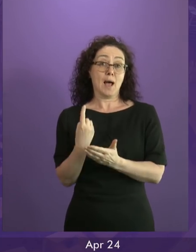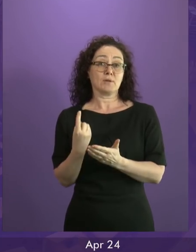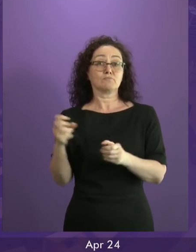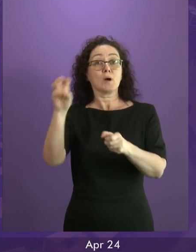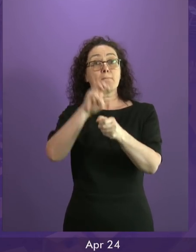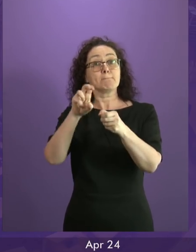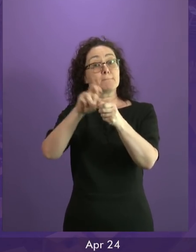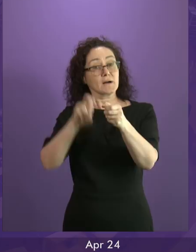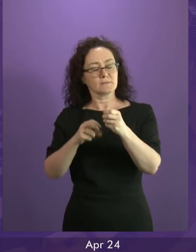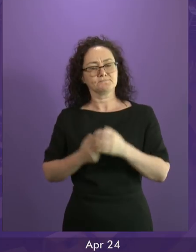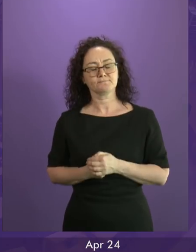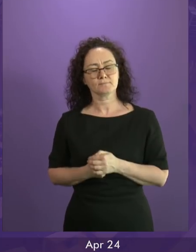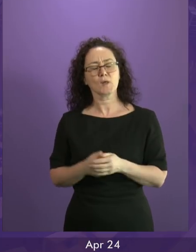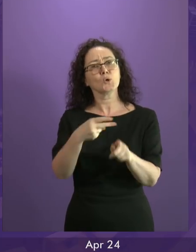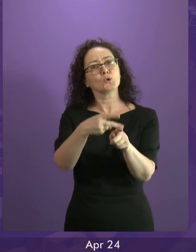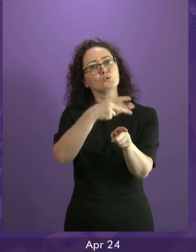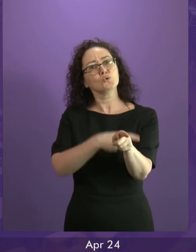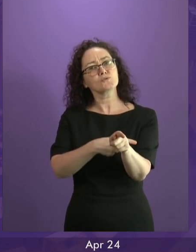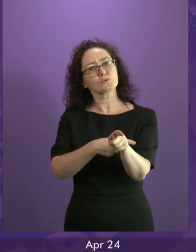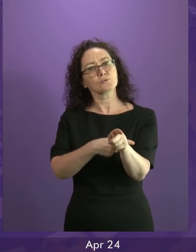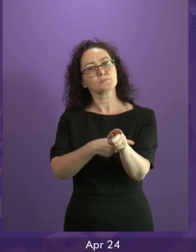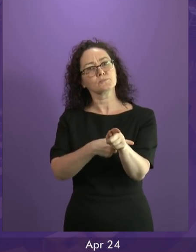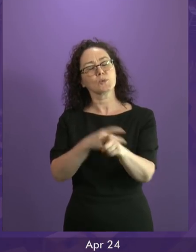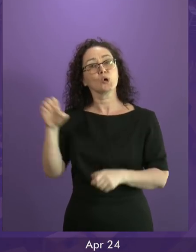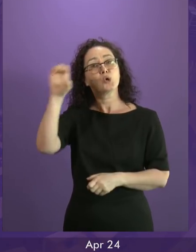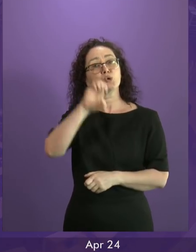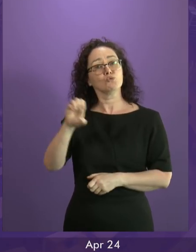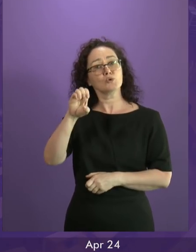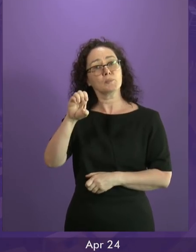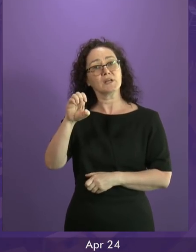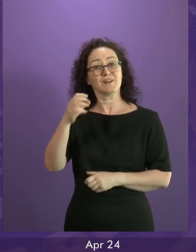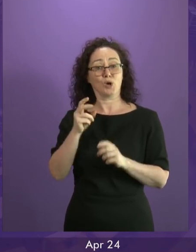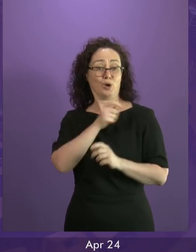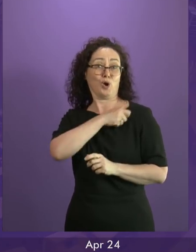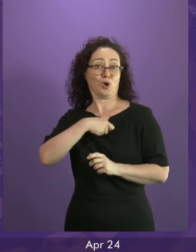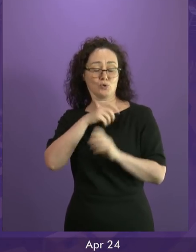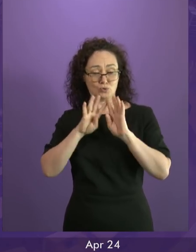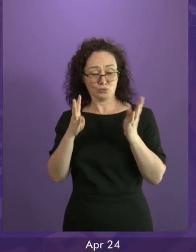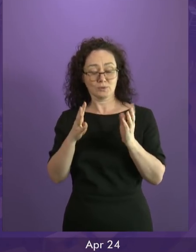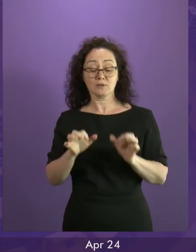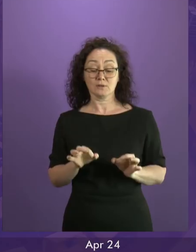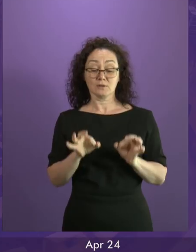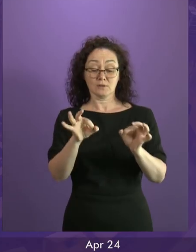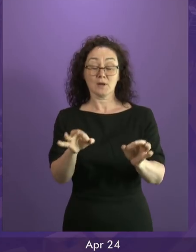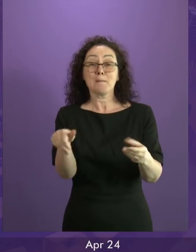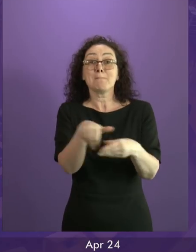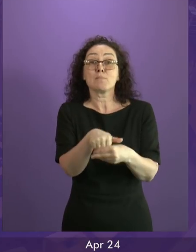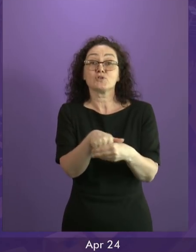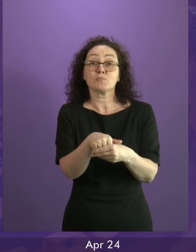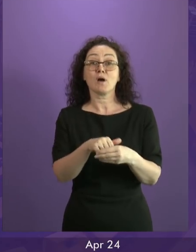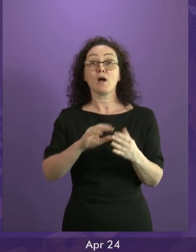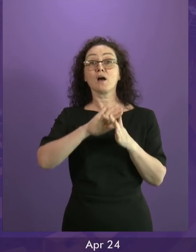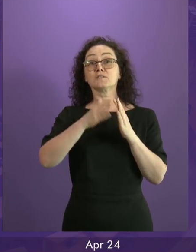know two weeks ago the European Council extended the UK's membership of the EU until the 31st of October